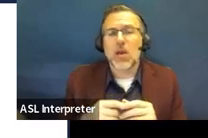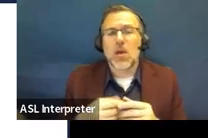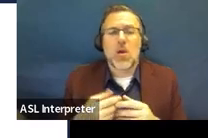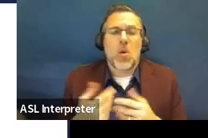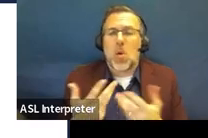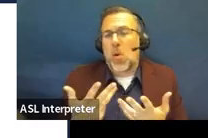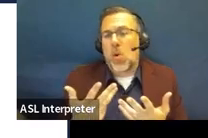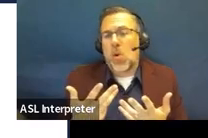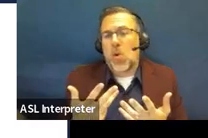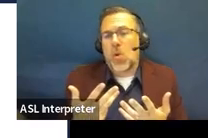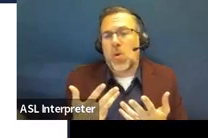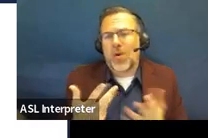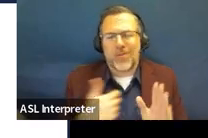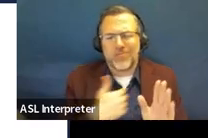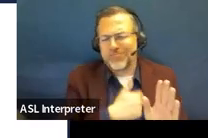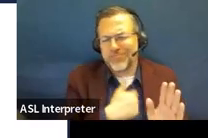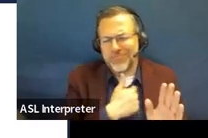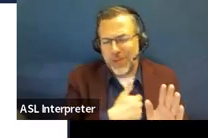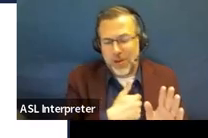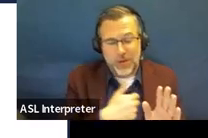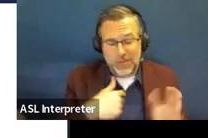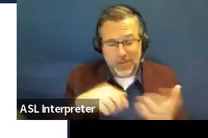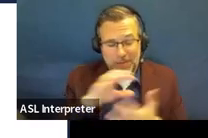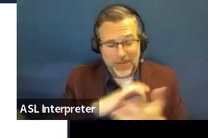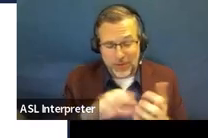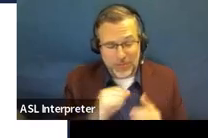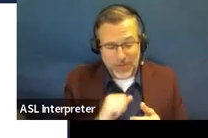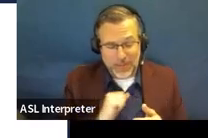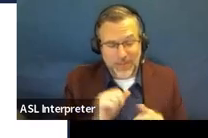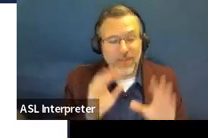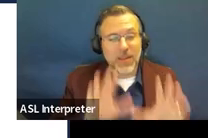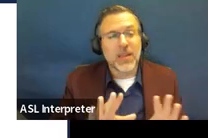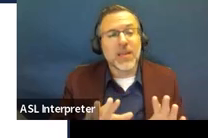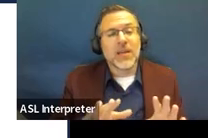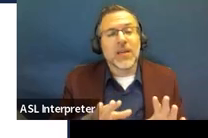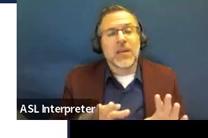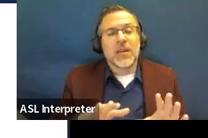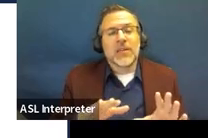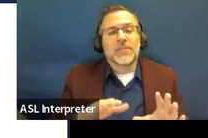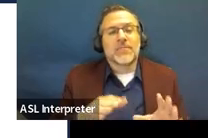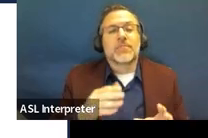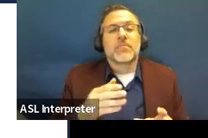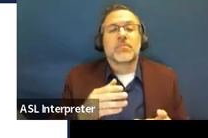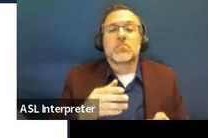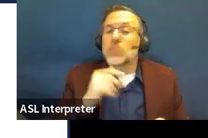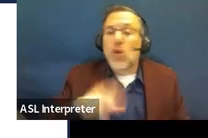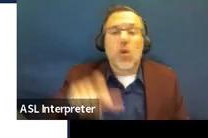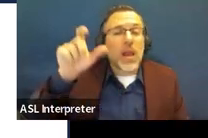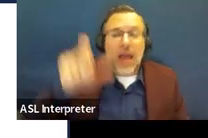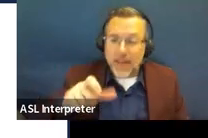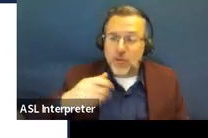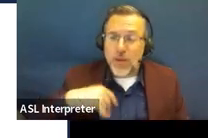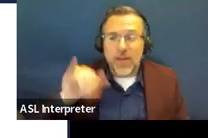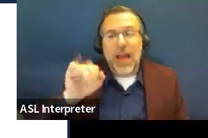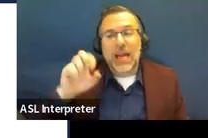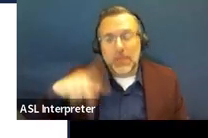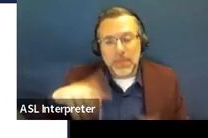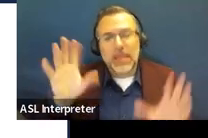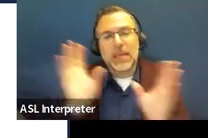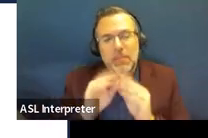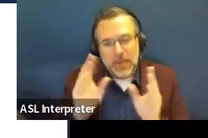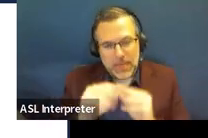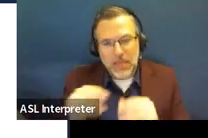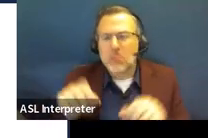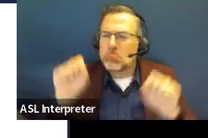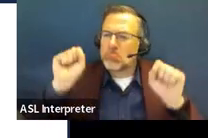not, I'm sorry, got myself confused there, may agree not to convene the IEP meeting, and will instead develop a written document